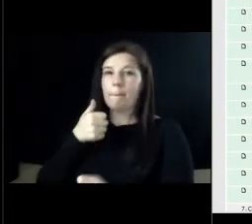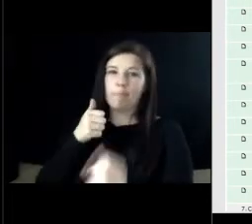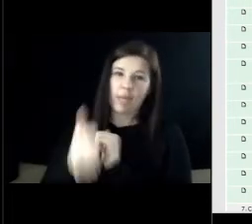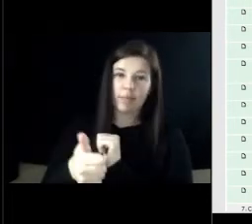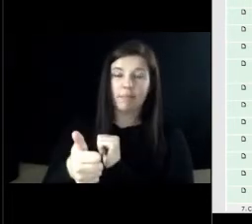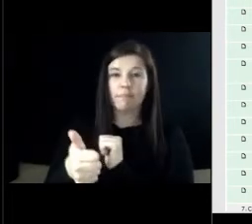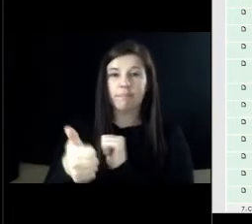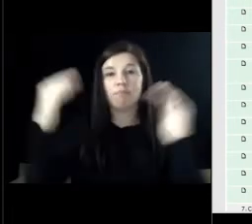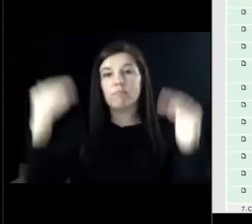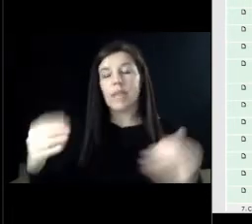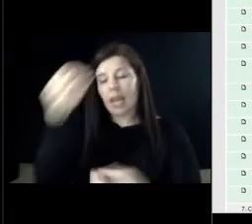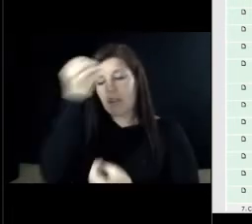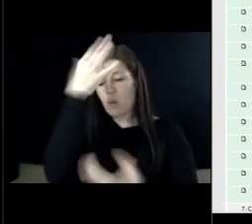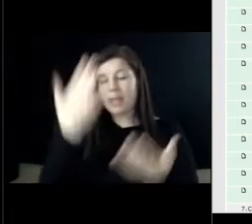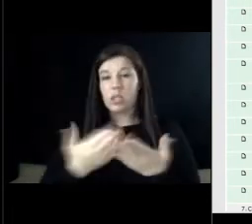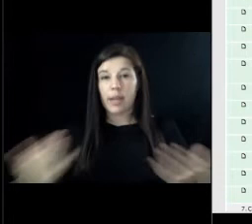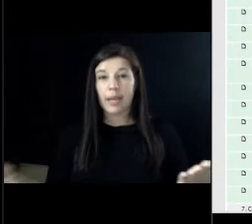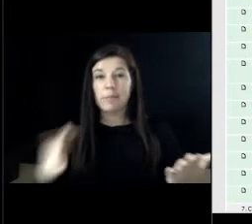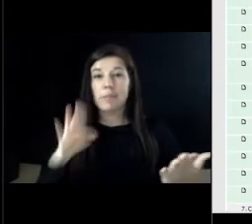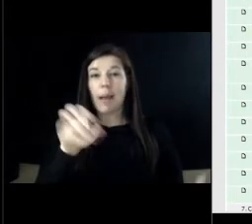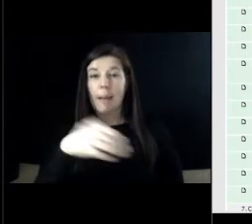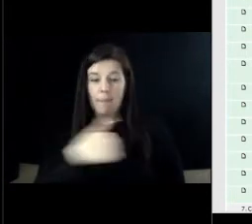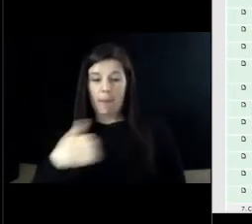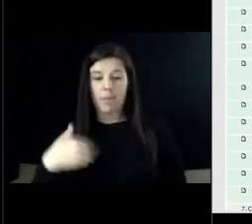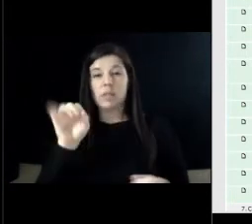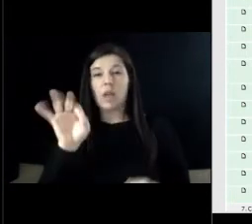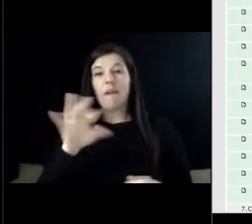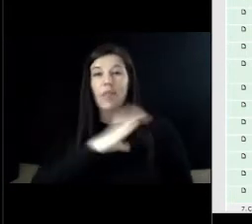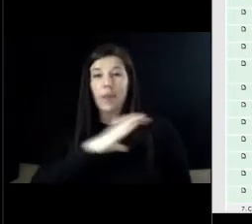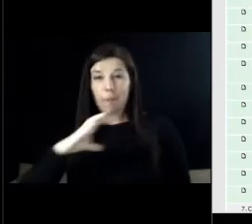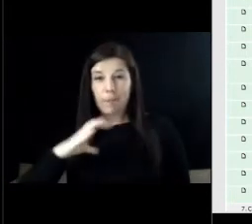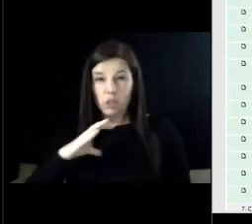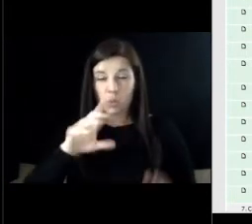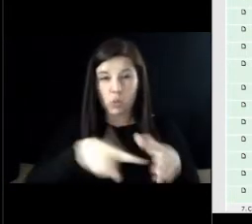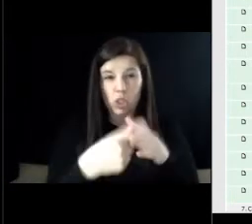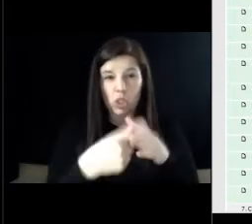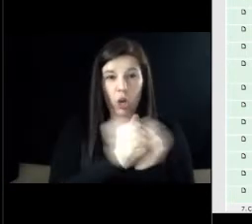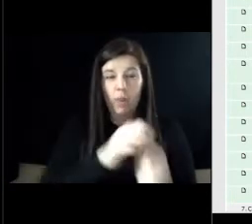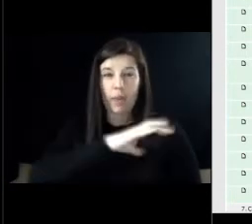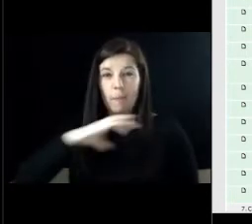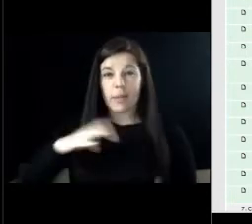informational items by members of the commission let's begin with uh commissioner hay